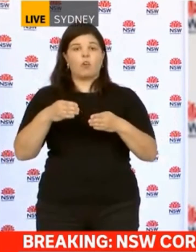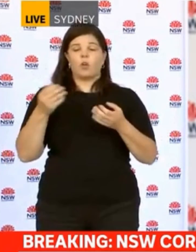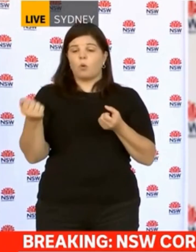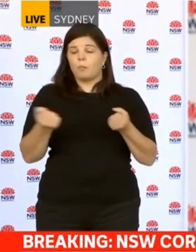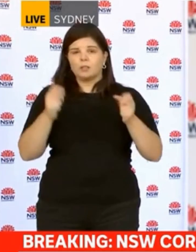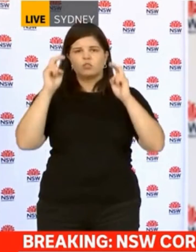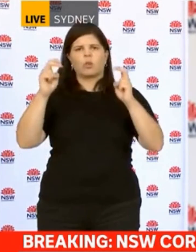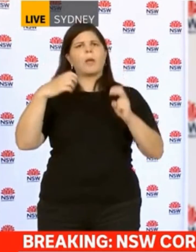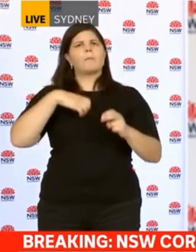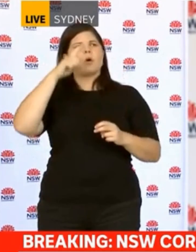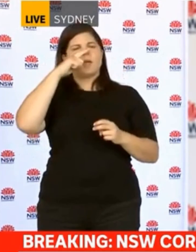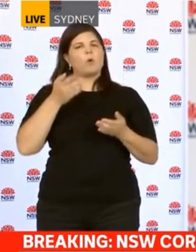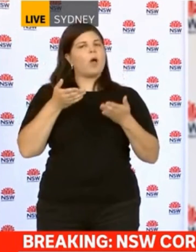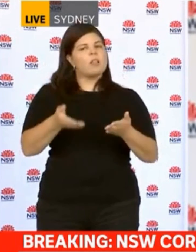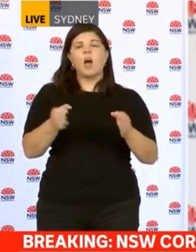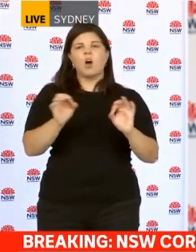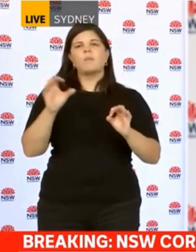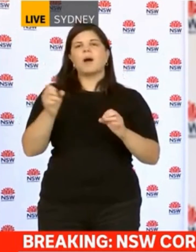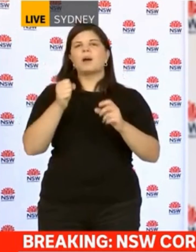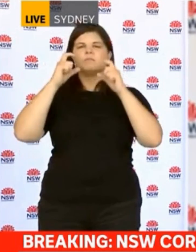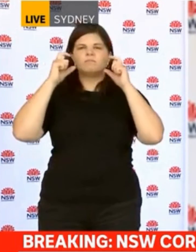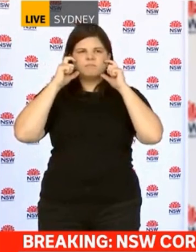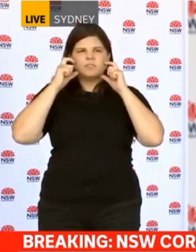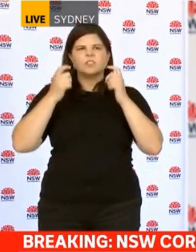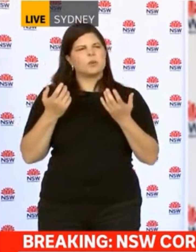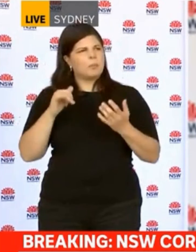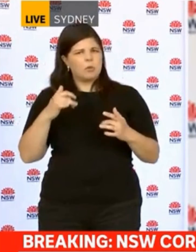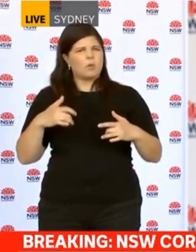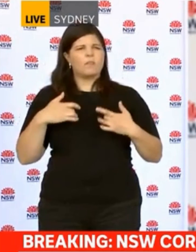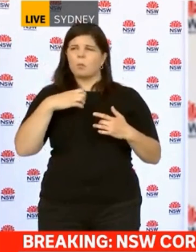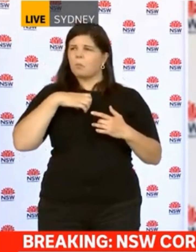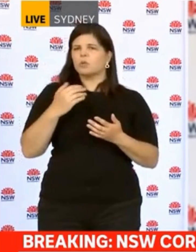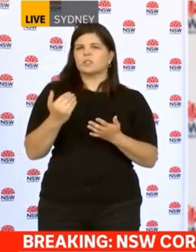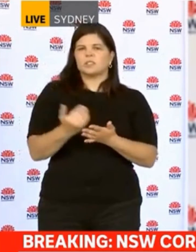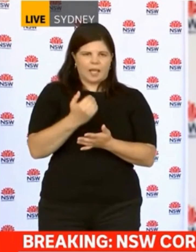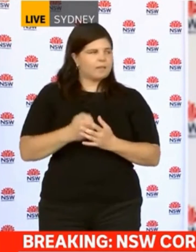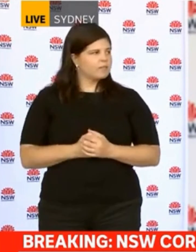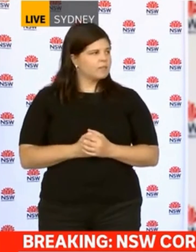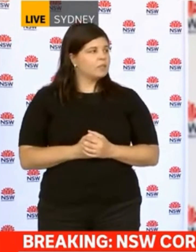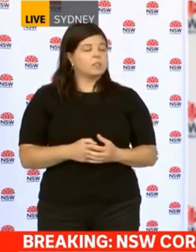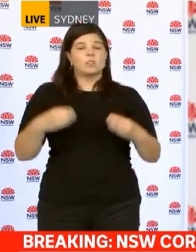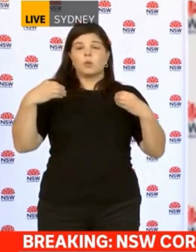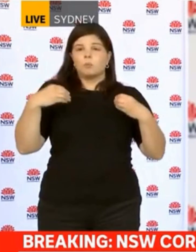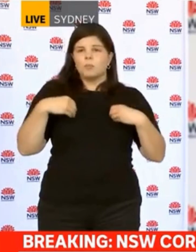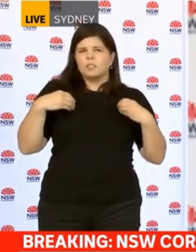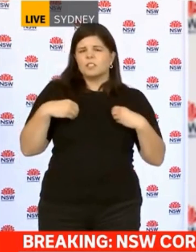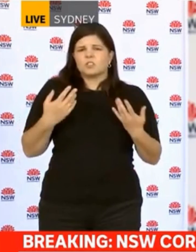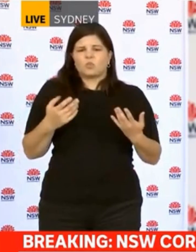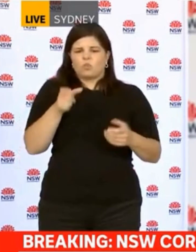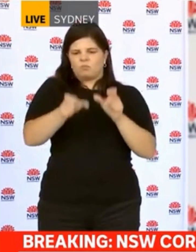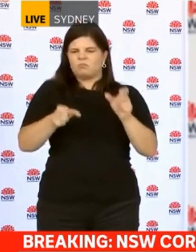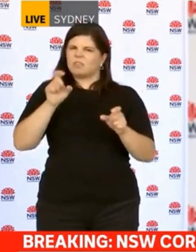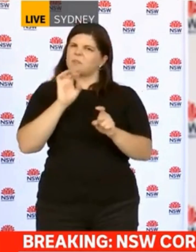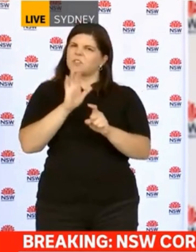you have to wear a mask. So there's inbuilt safety mechanisms which are there for businesses and for individuals to make those